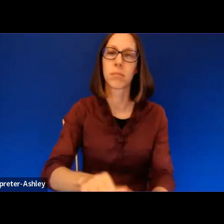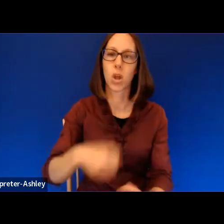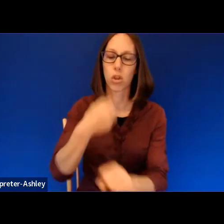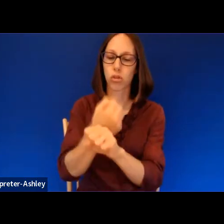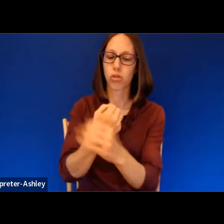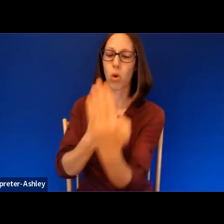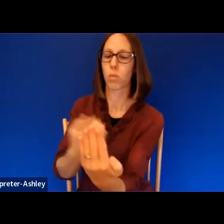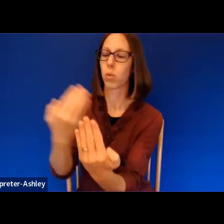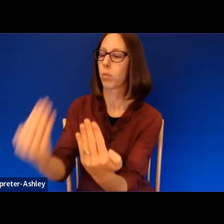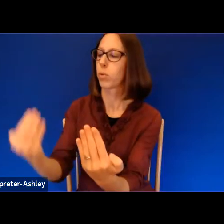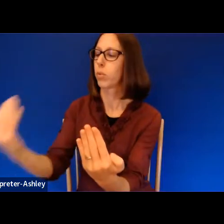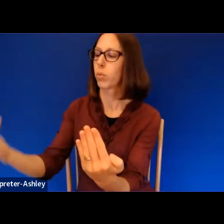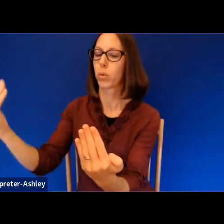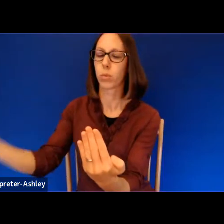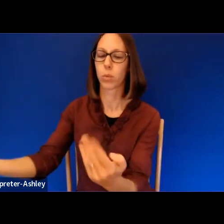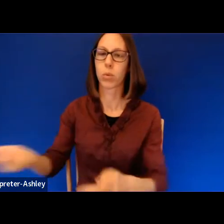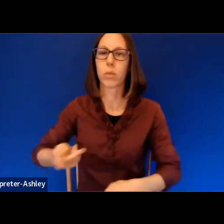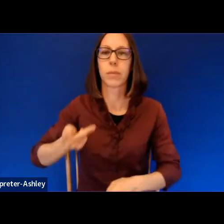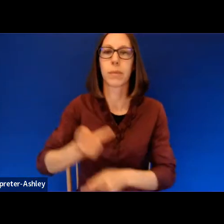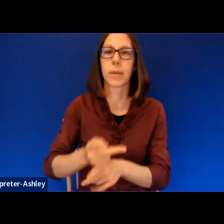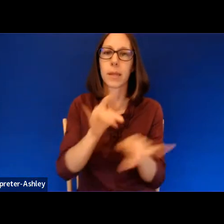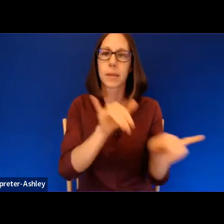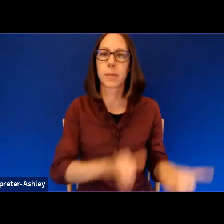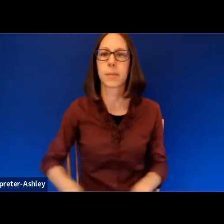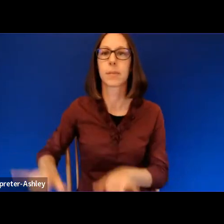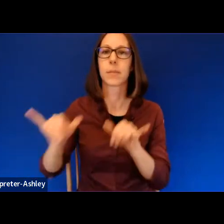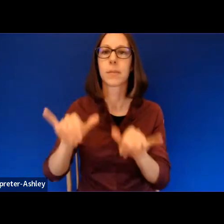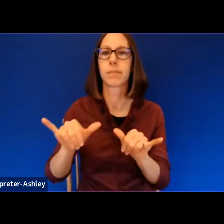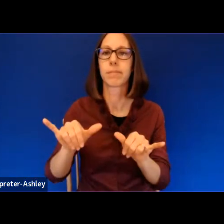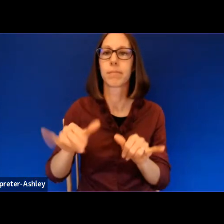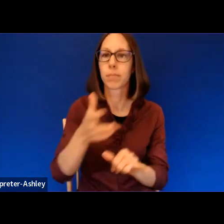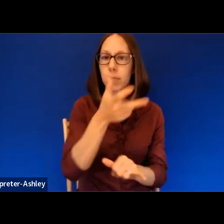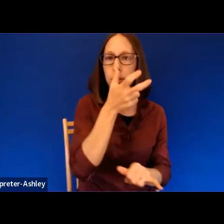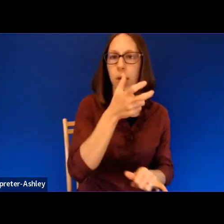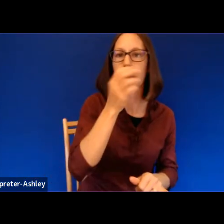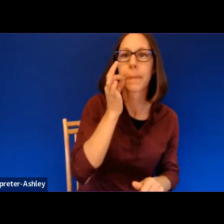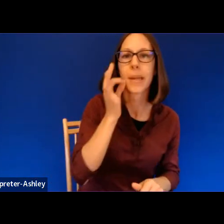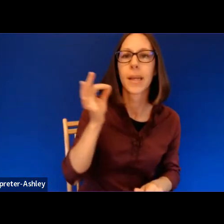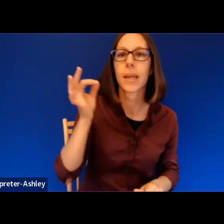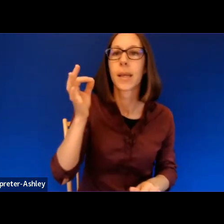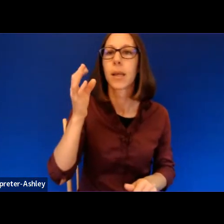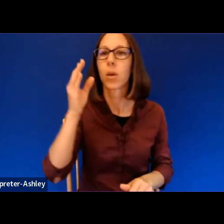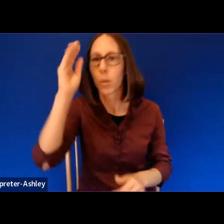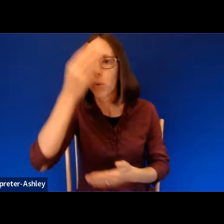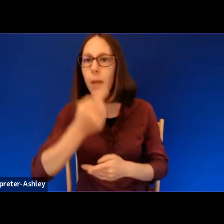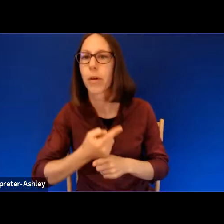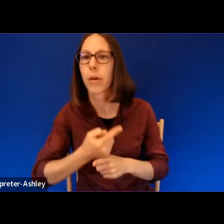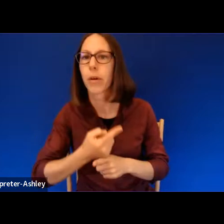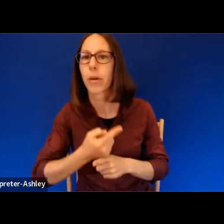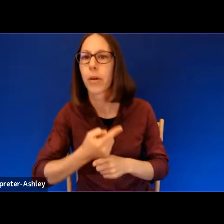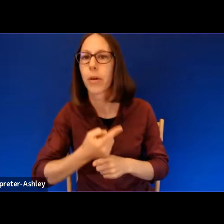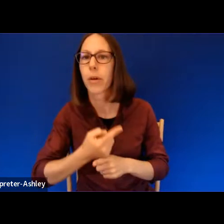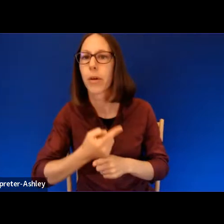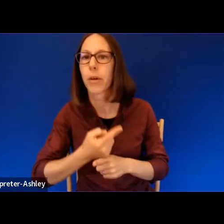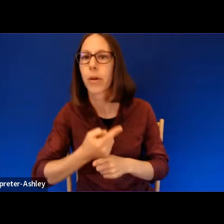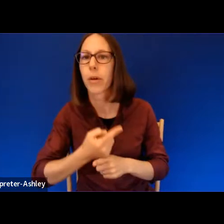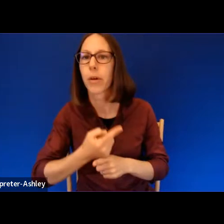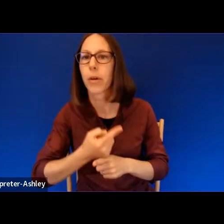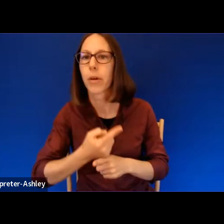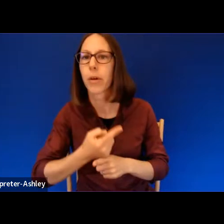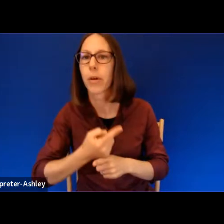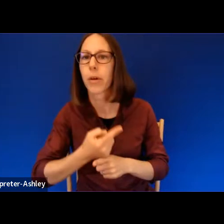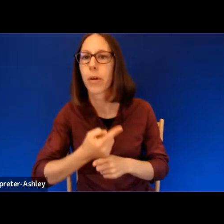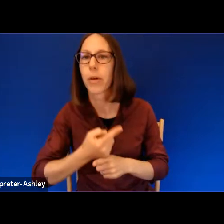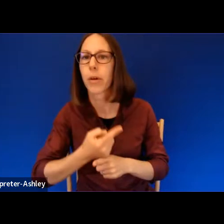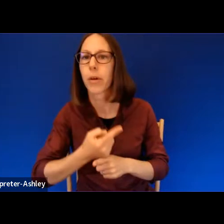like bees or a brother. What balm the weather offers. Fireflies